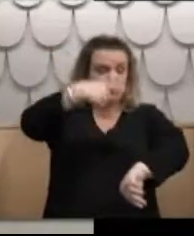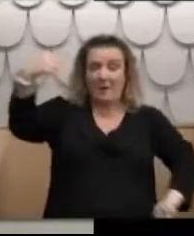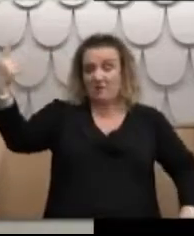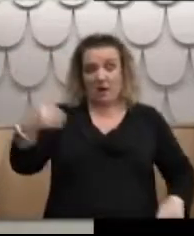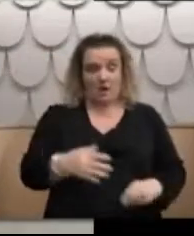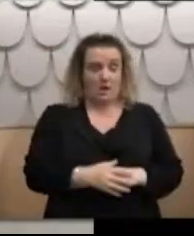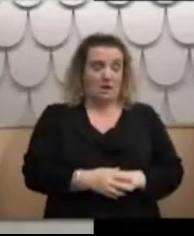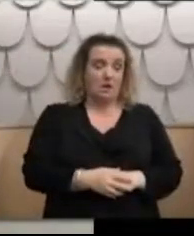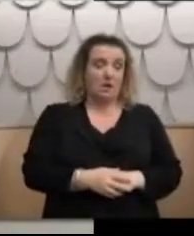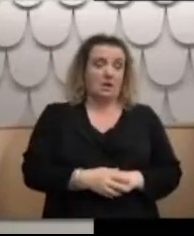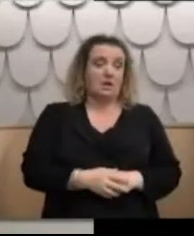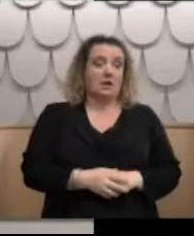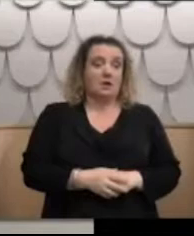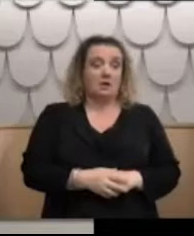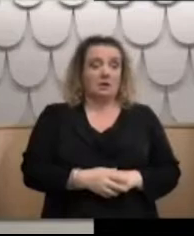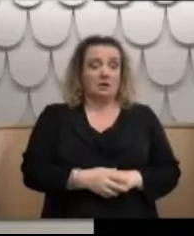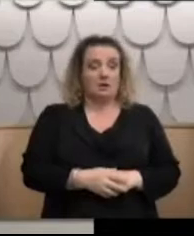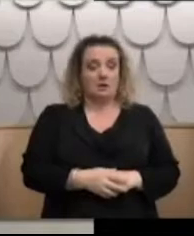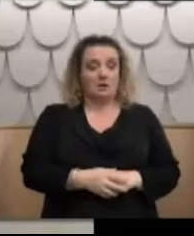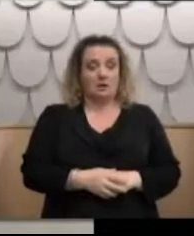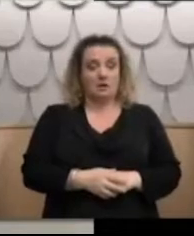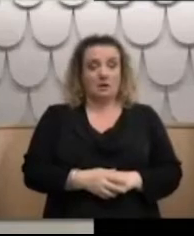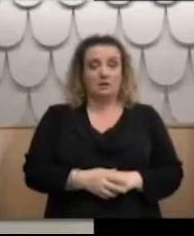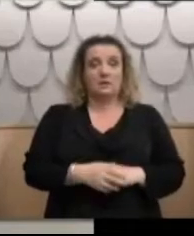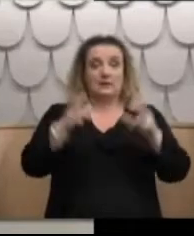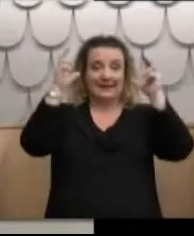One of the times I would give an ECT on my genitals.